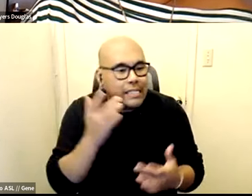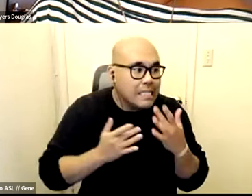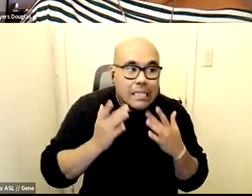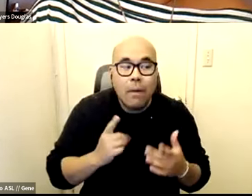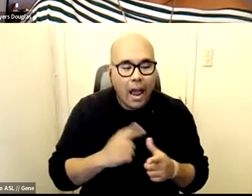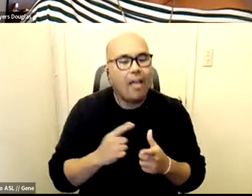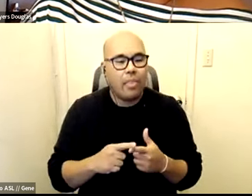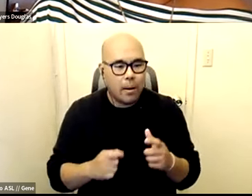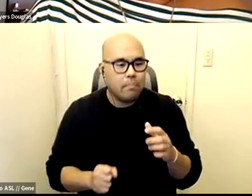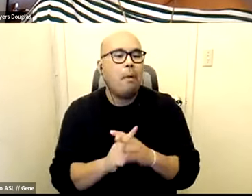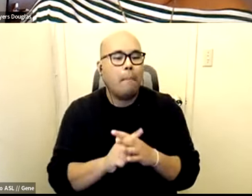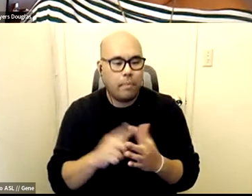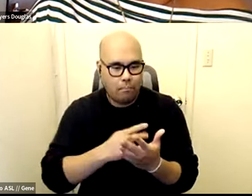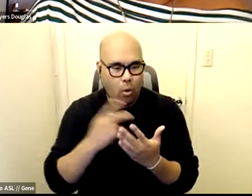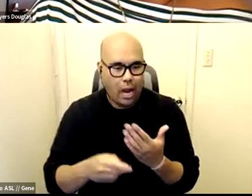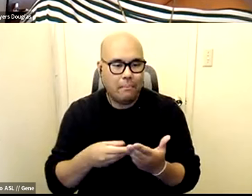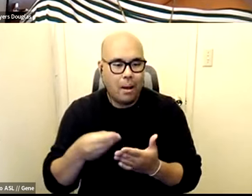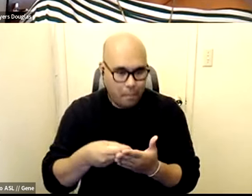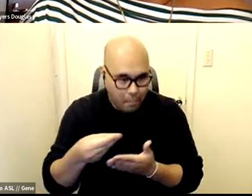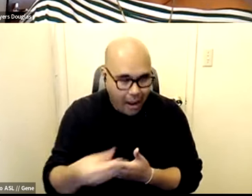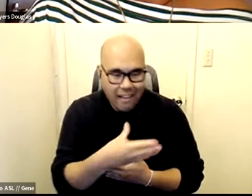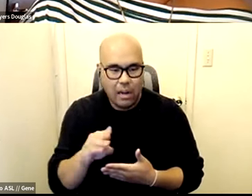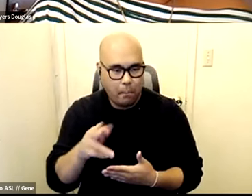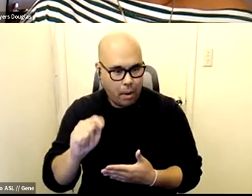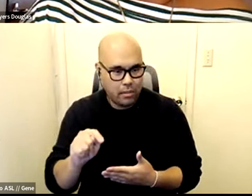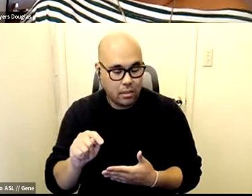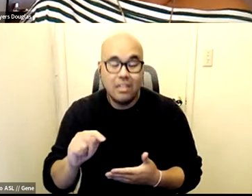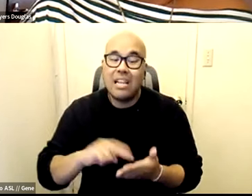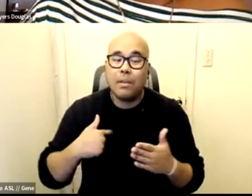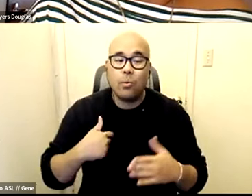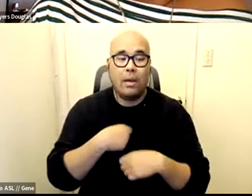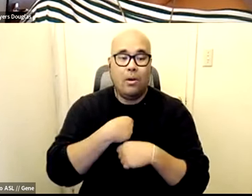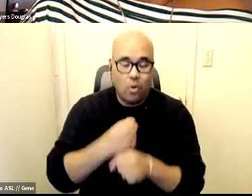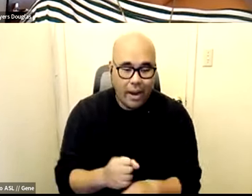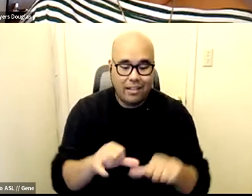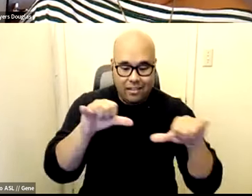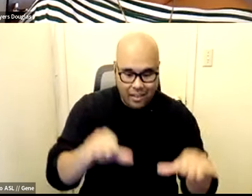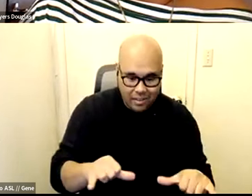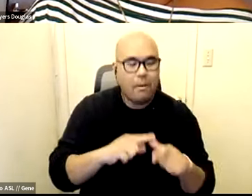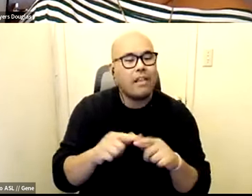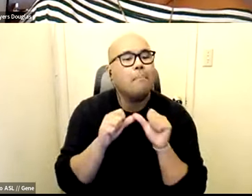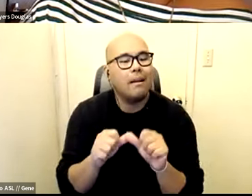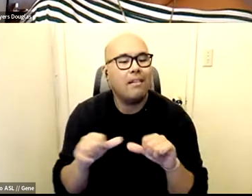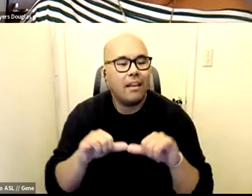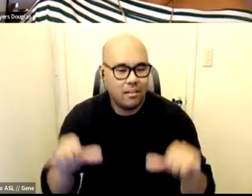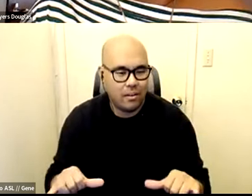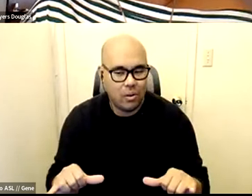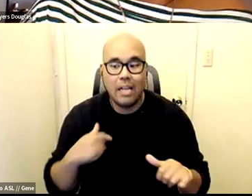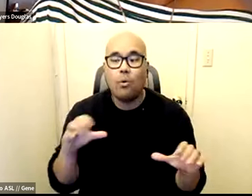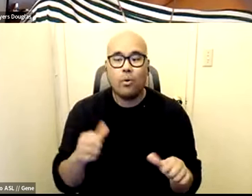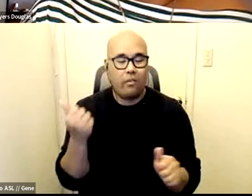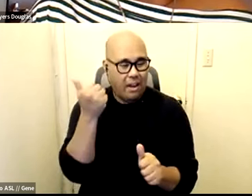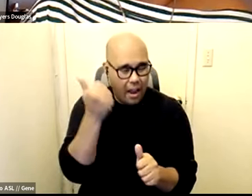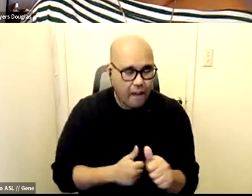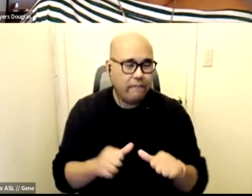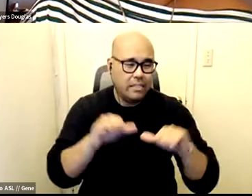bust so we create the system and then we maintain it and that's what they do with everything in every system and the